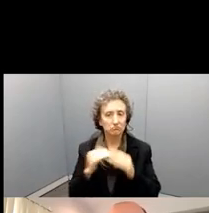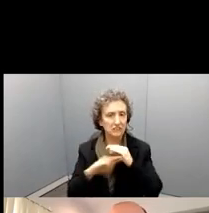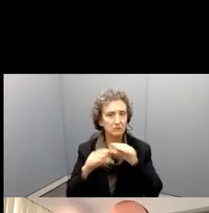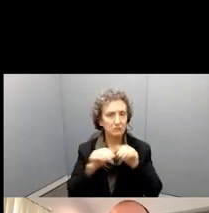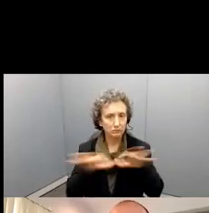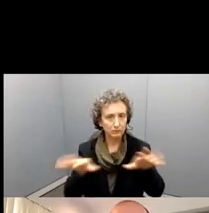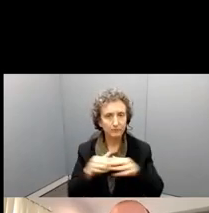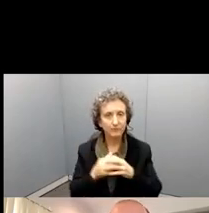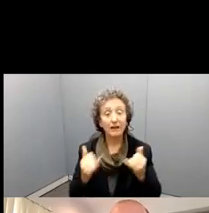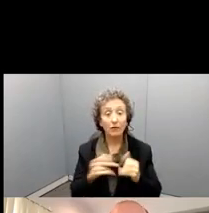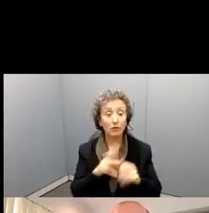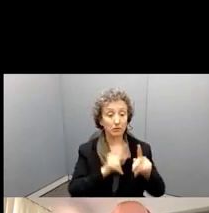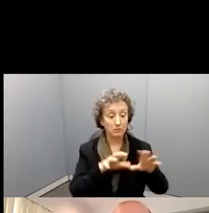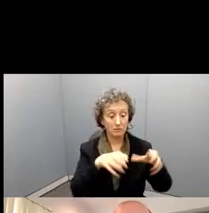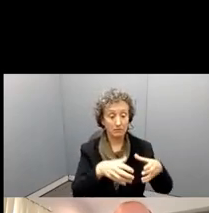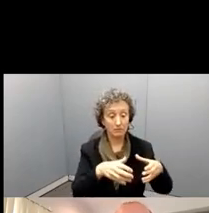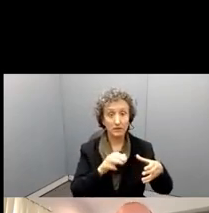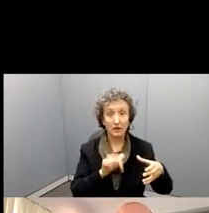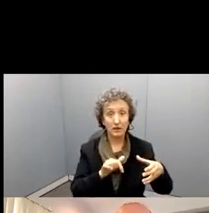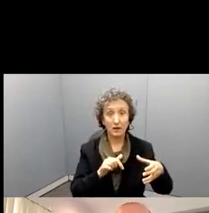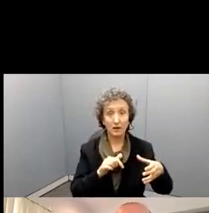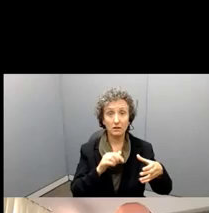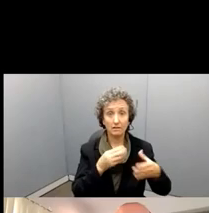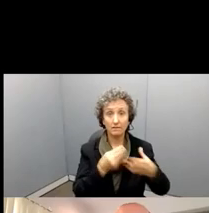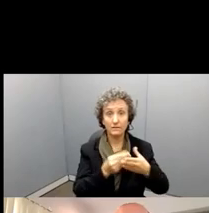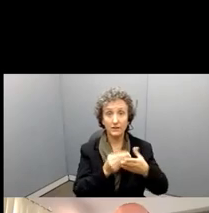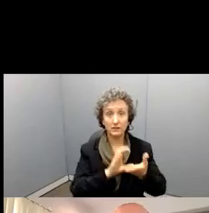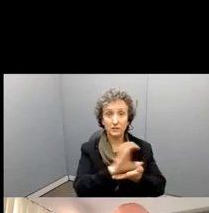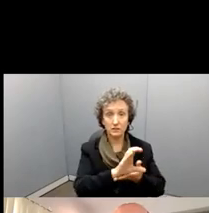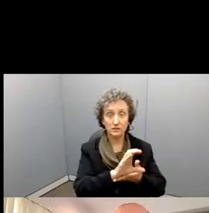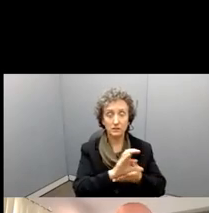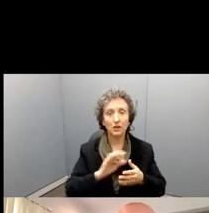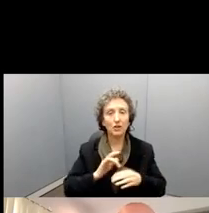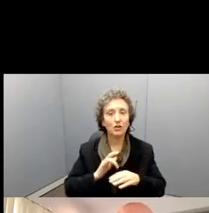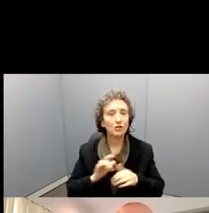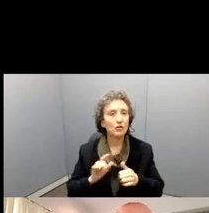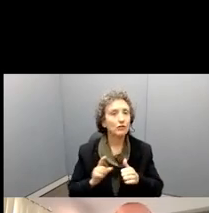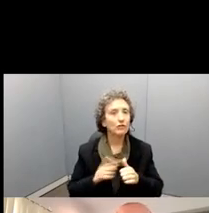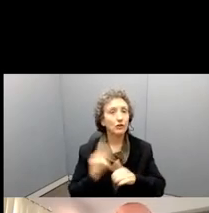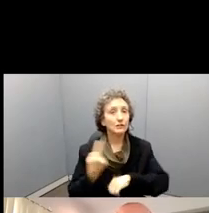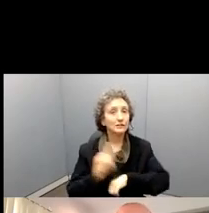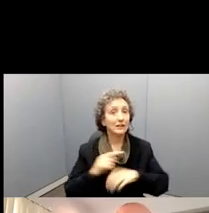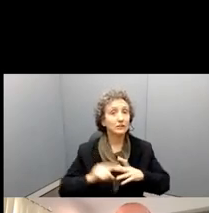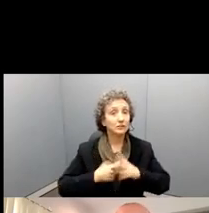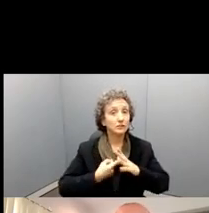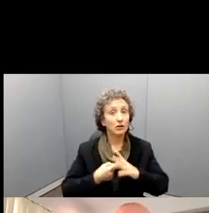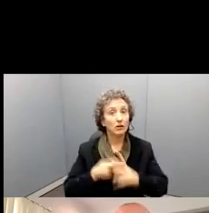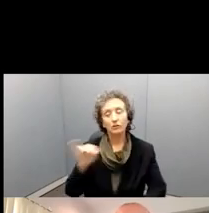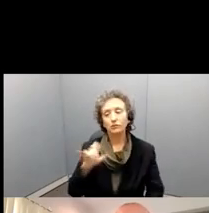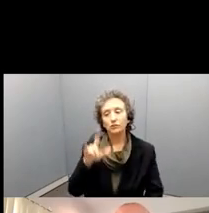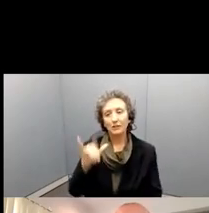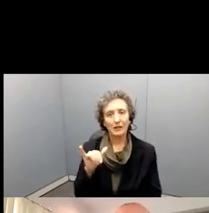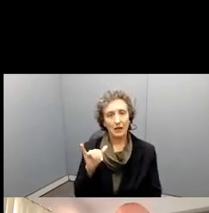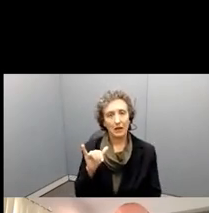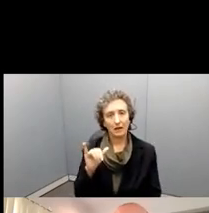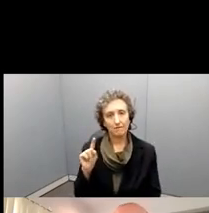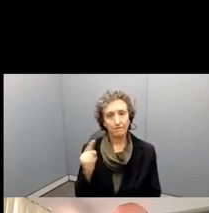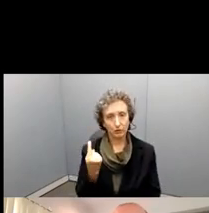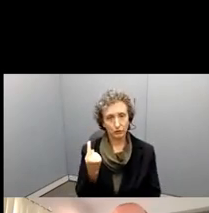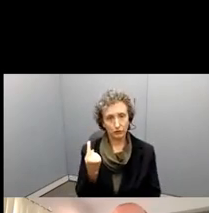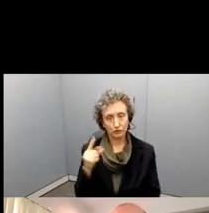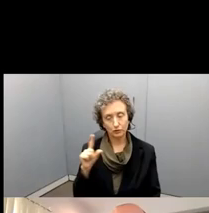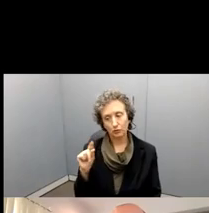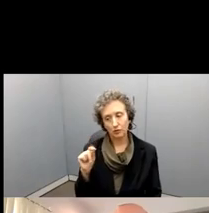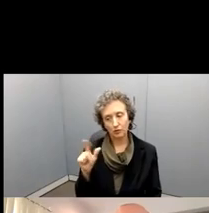fund, the earliest date that we can start is July 1st. So that's July 1st of 2021.